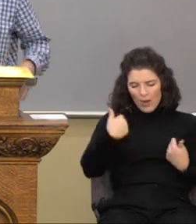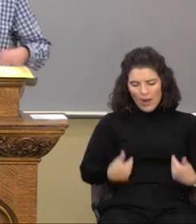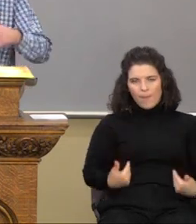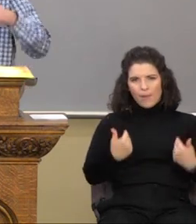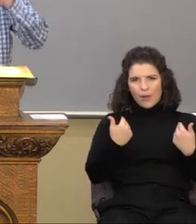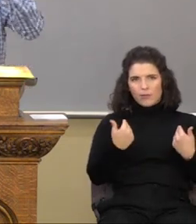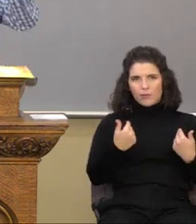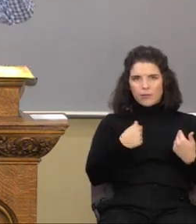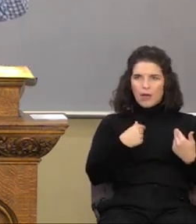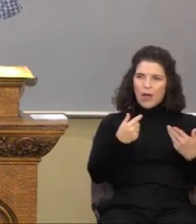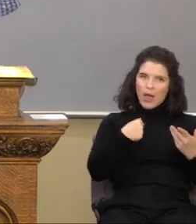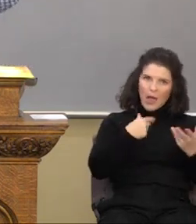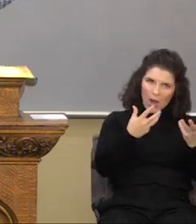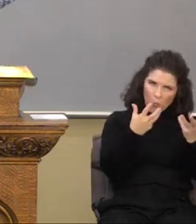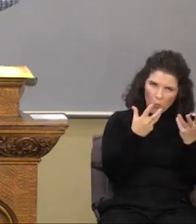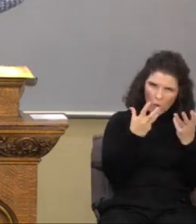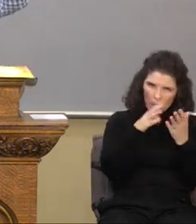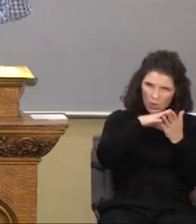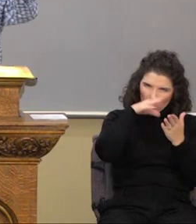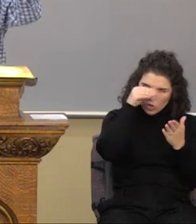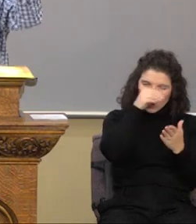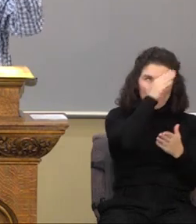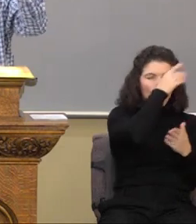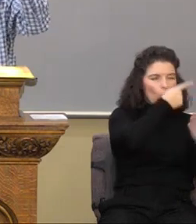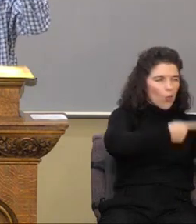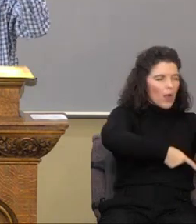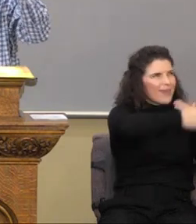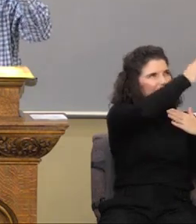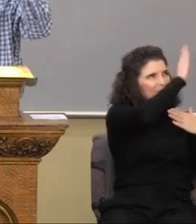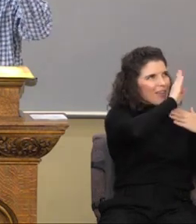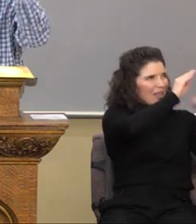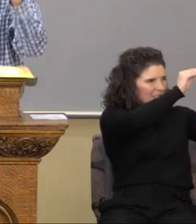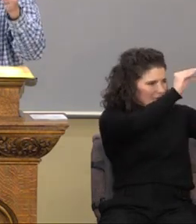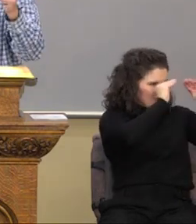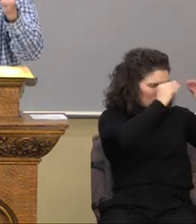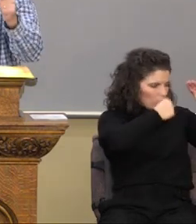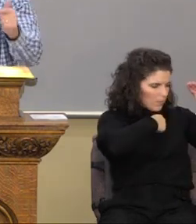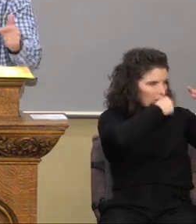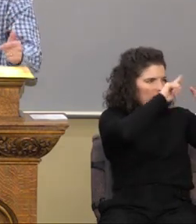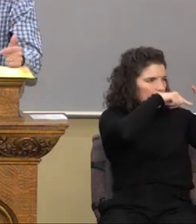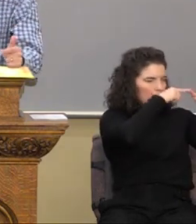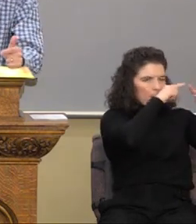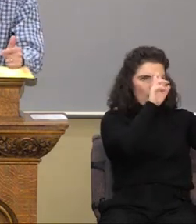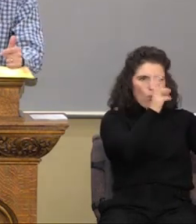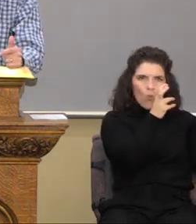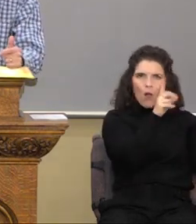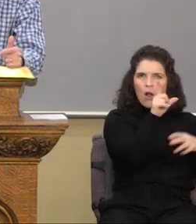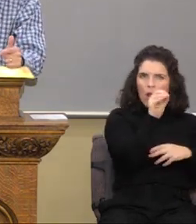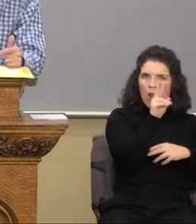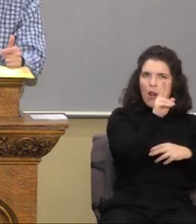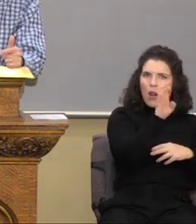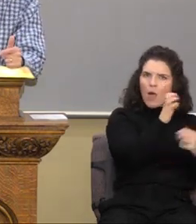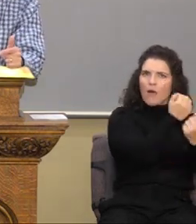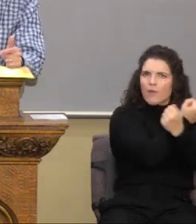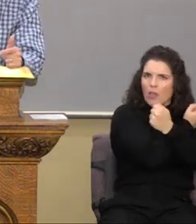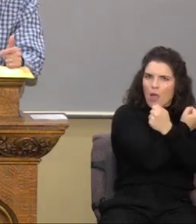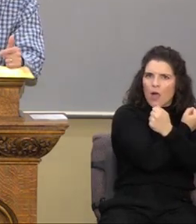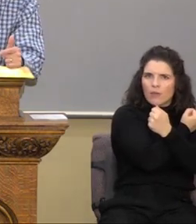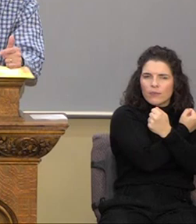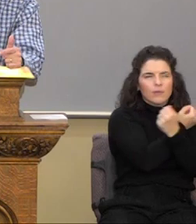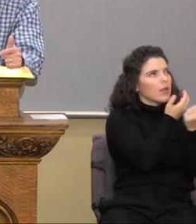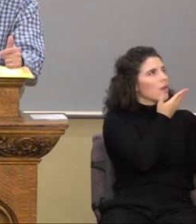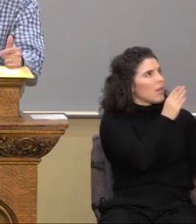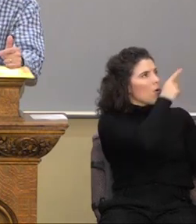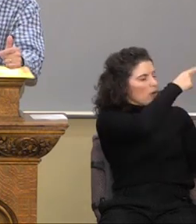I want to learn what is God teaching me about love and let him make me